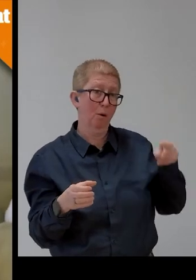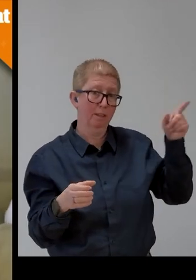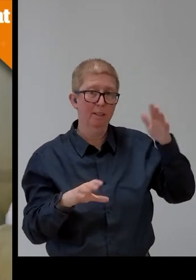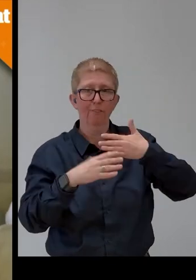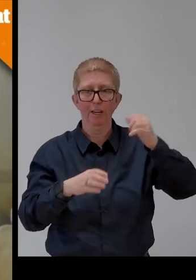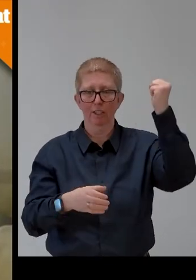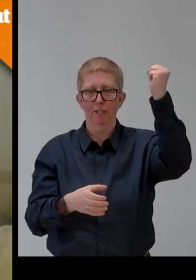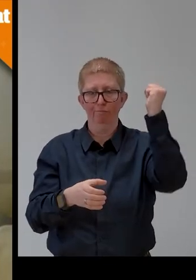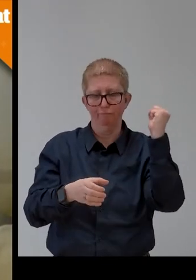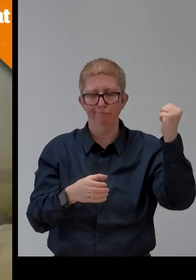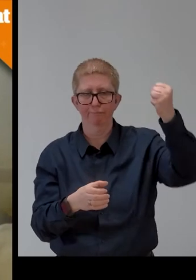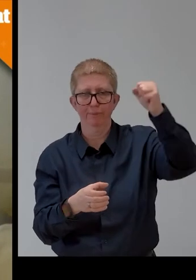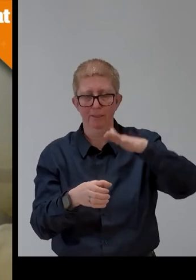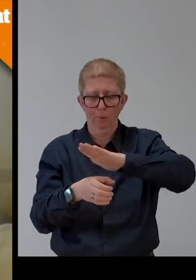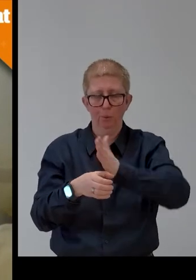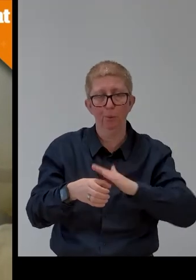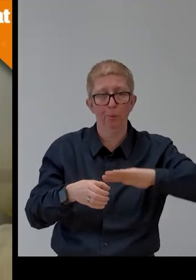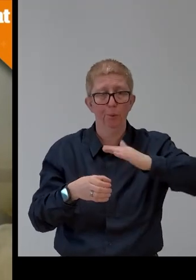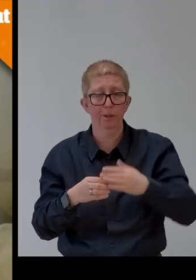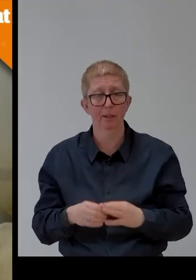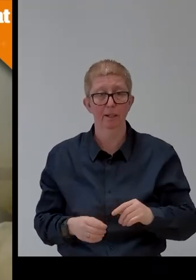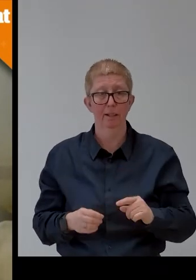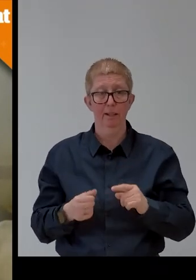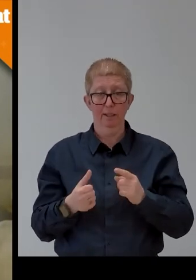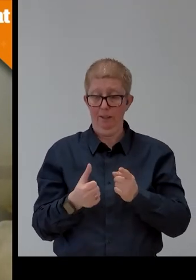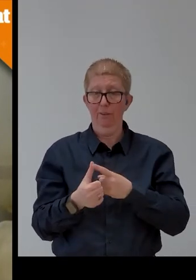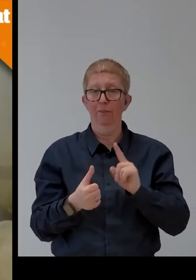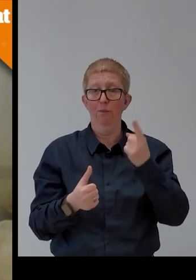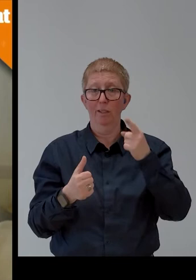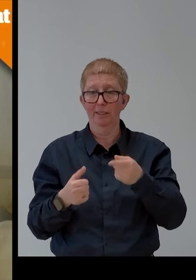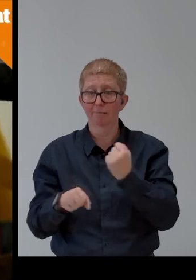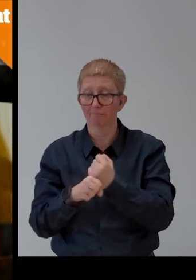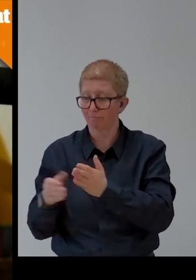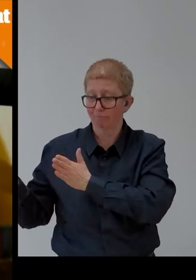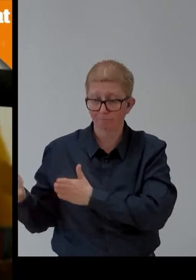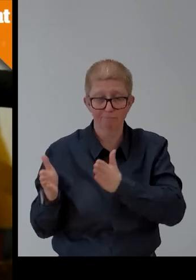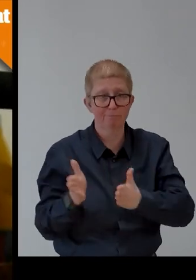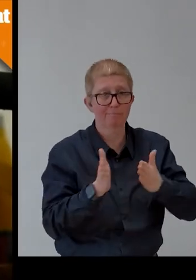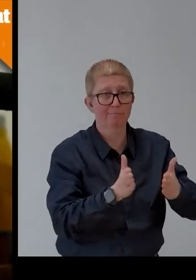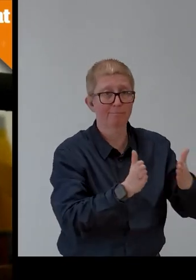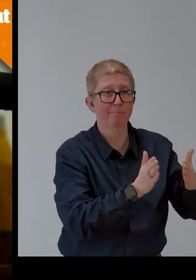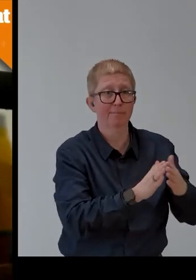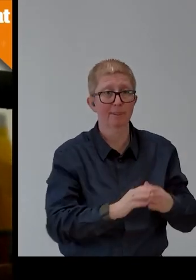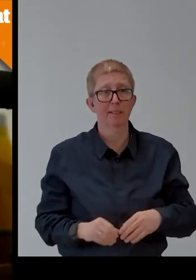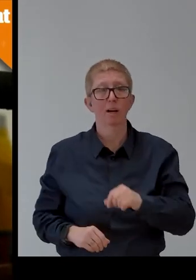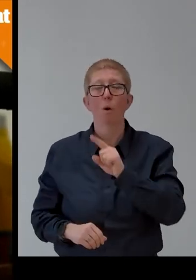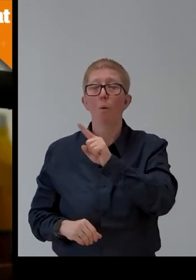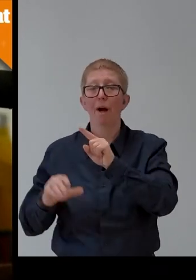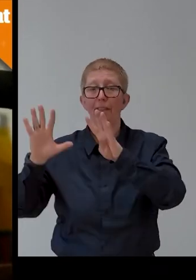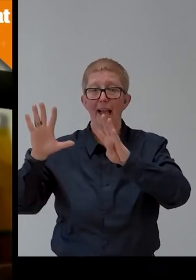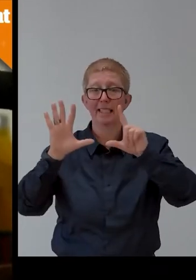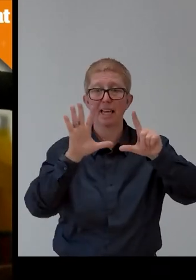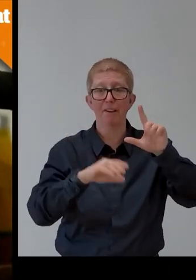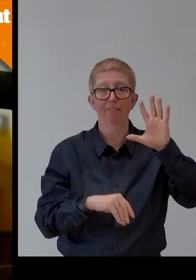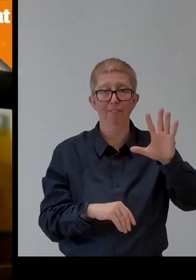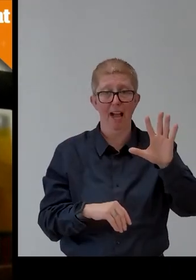it was first rolled off the assembly line in 1975. More processing steps follow. Someone applies an elastic